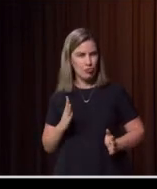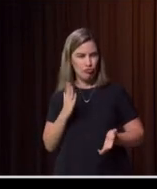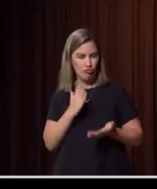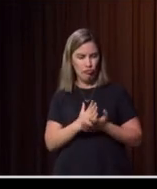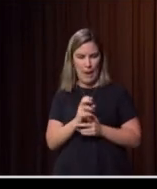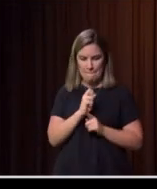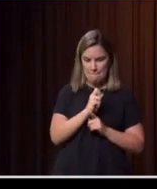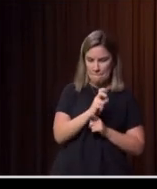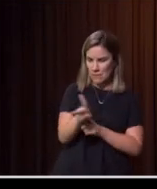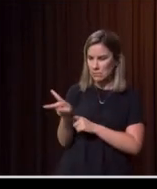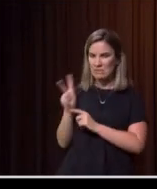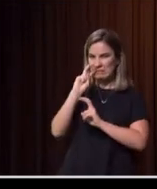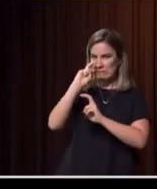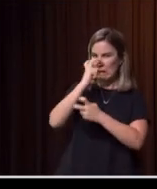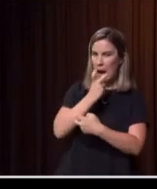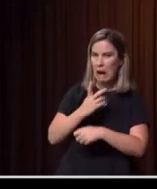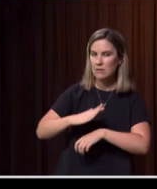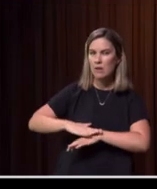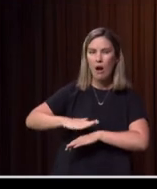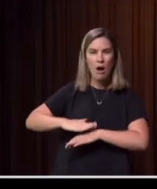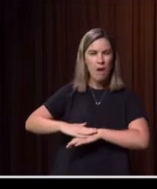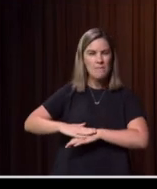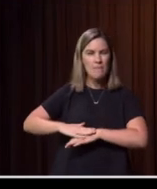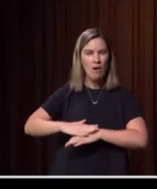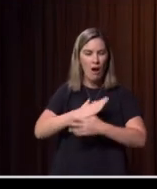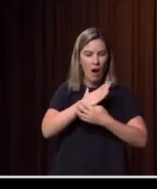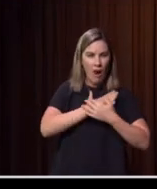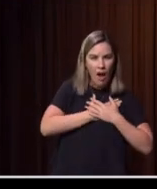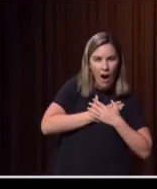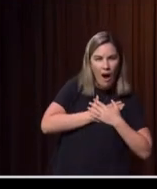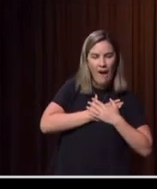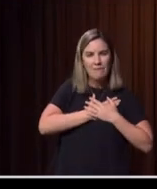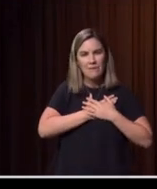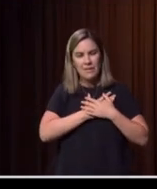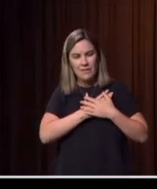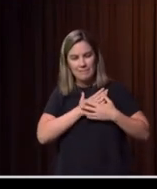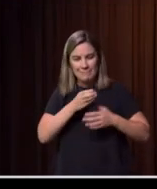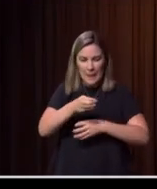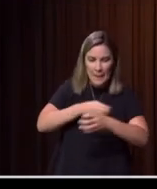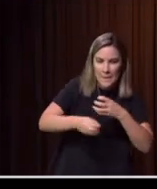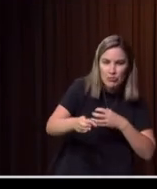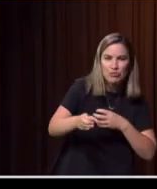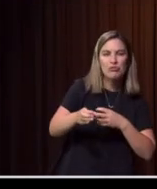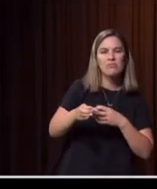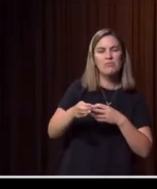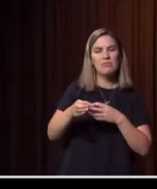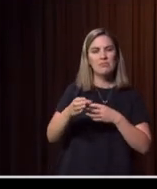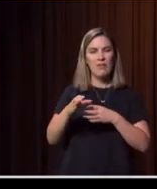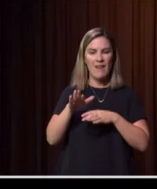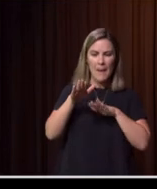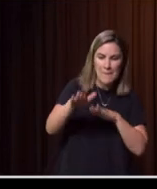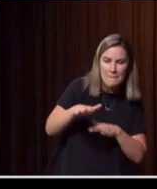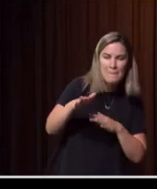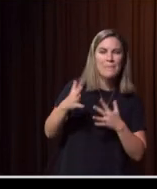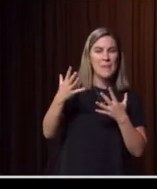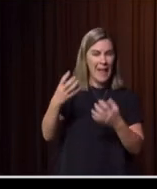that that's been able to pull people together, you know, love and compassion and care and consideration. It has overwhelmed me in terms of how